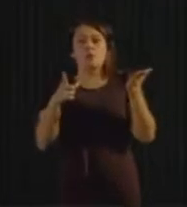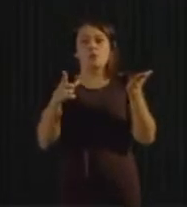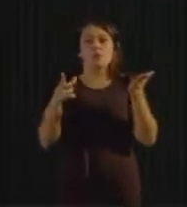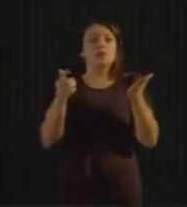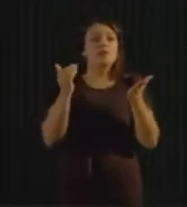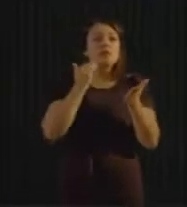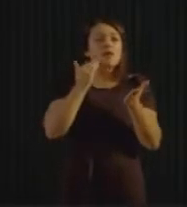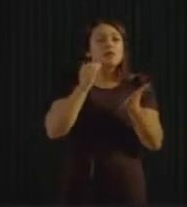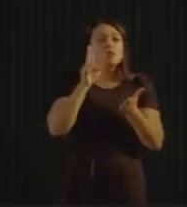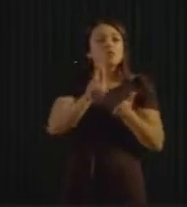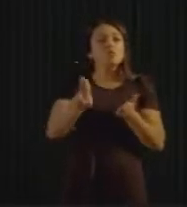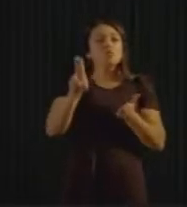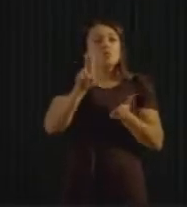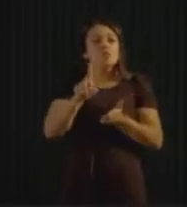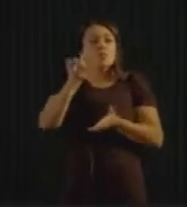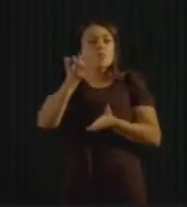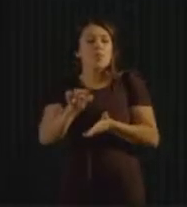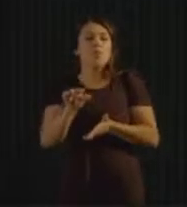to reuse more.